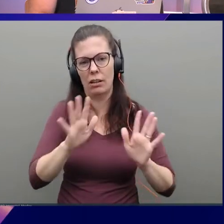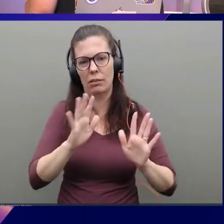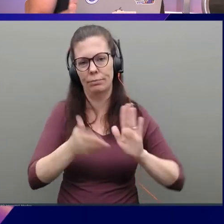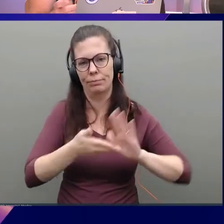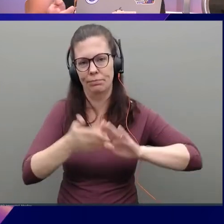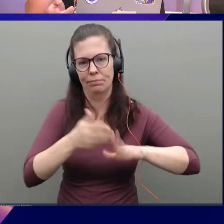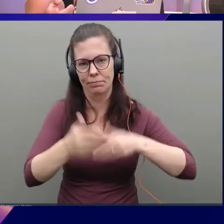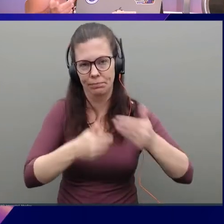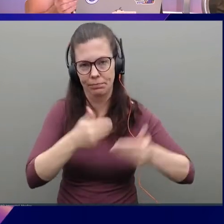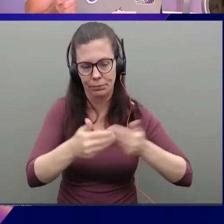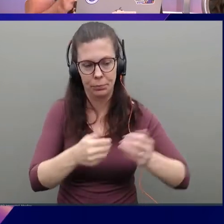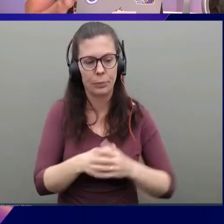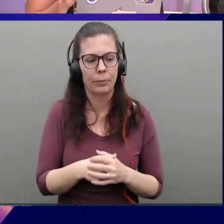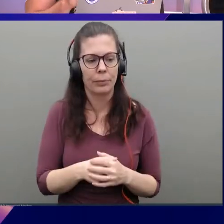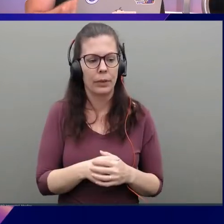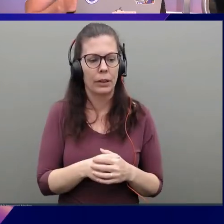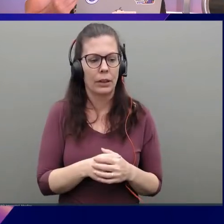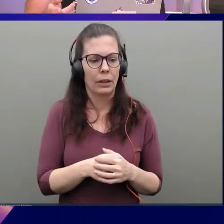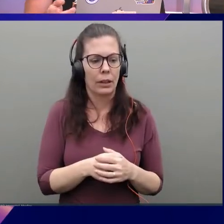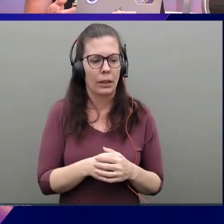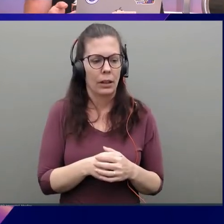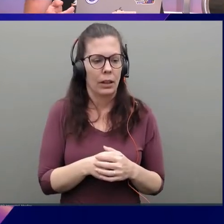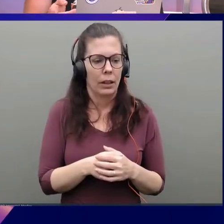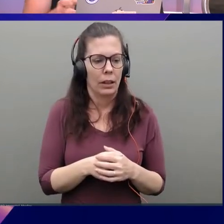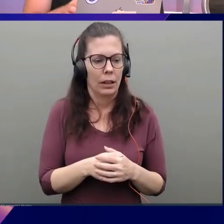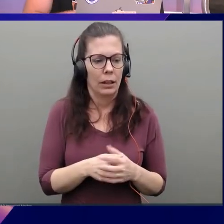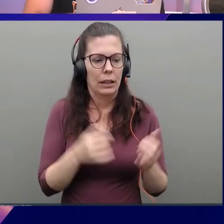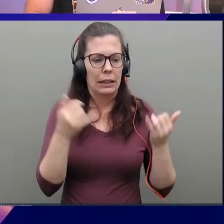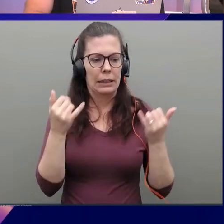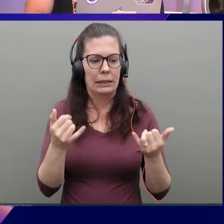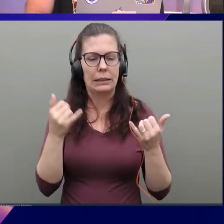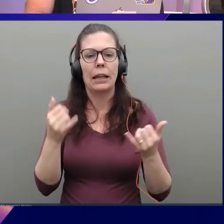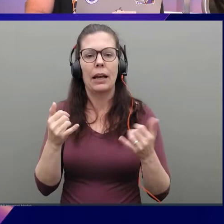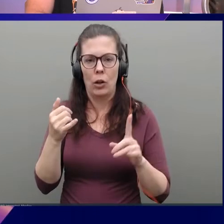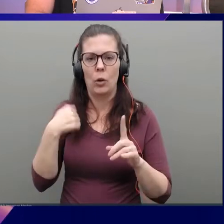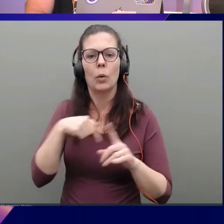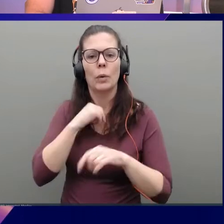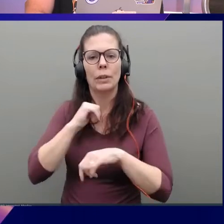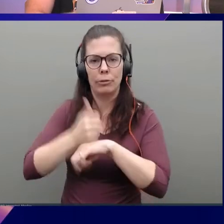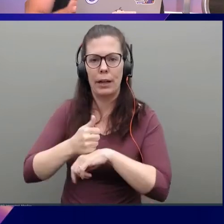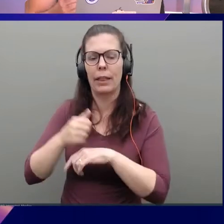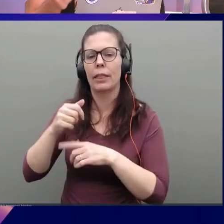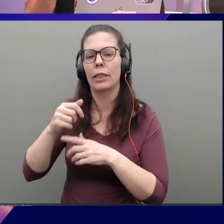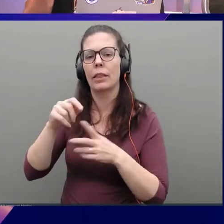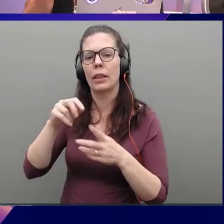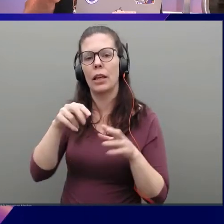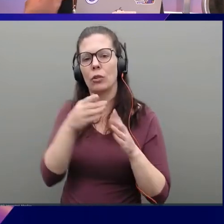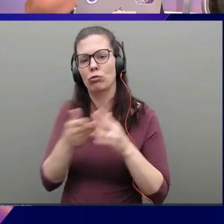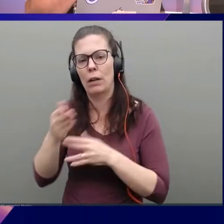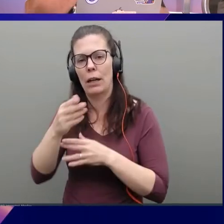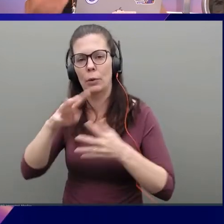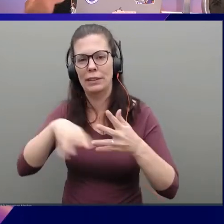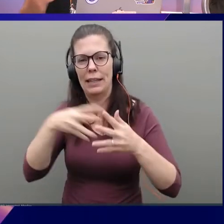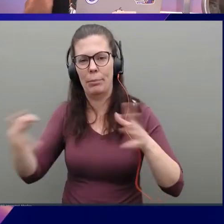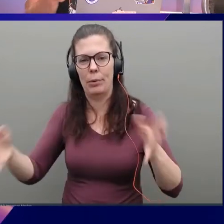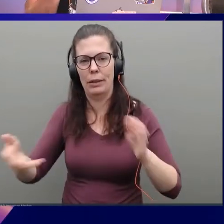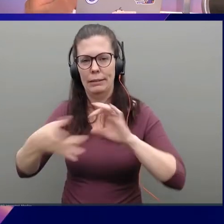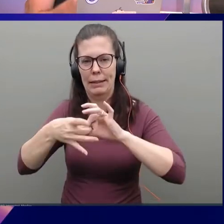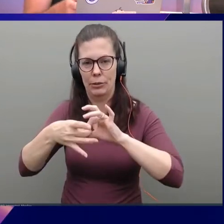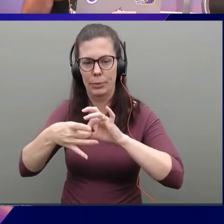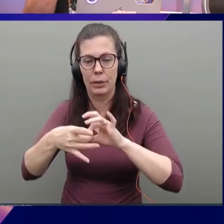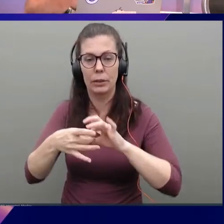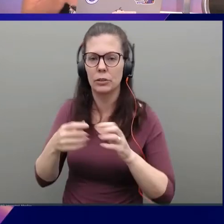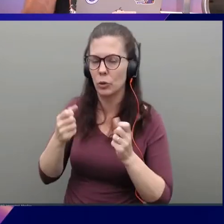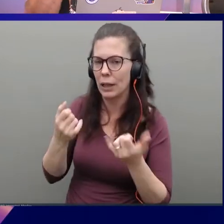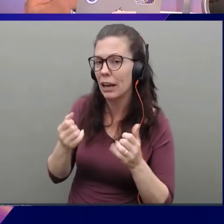Now we're going to go and create the route table attachment. So one of the things is, so all the things you connect to your network are